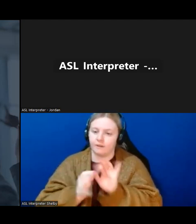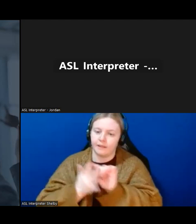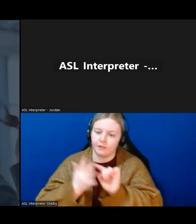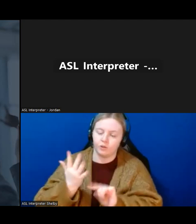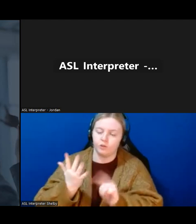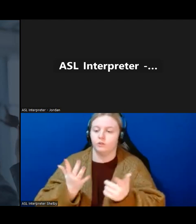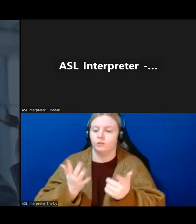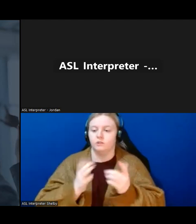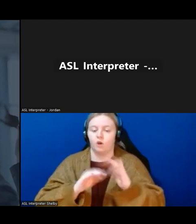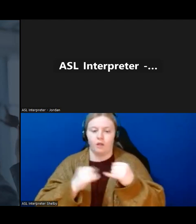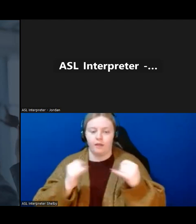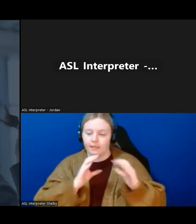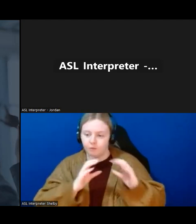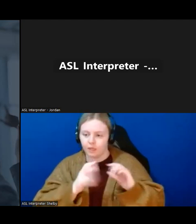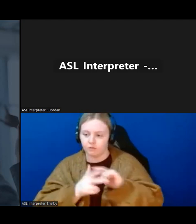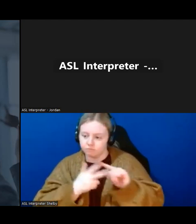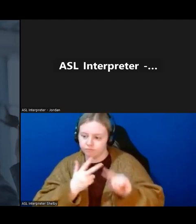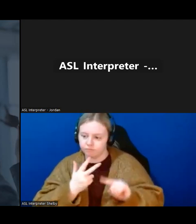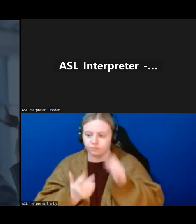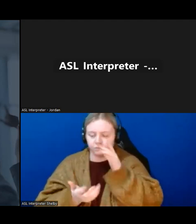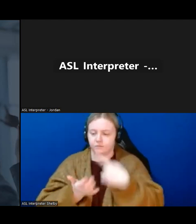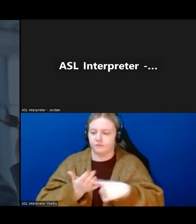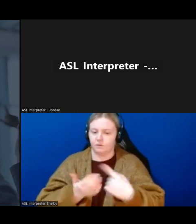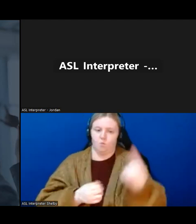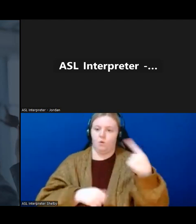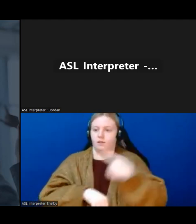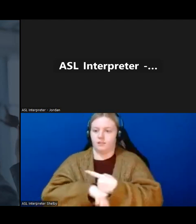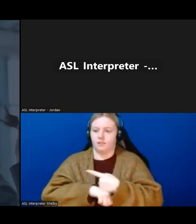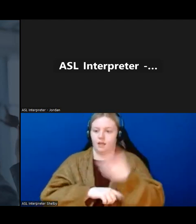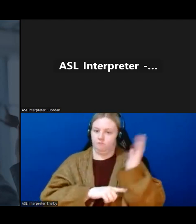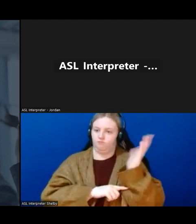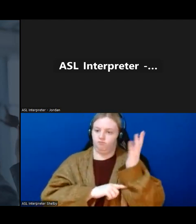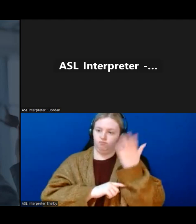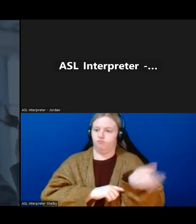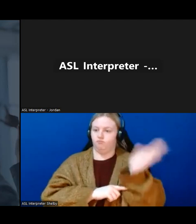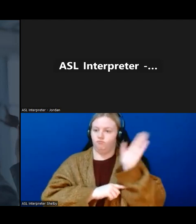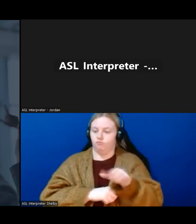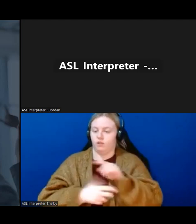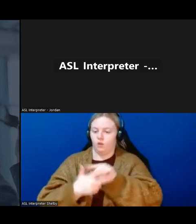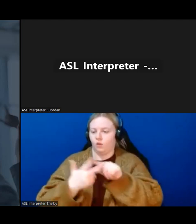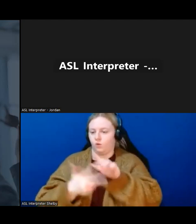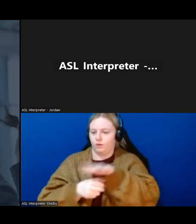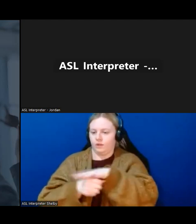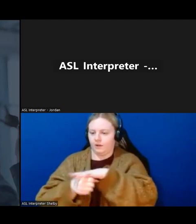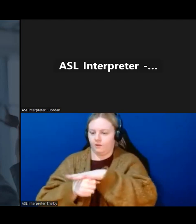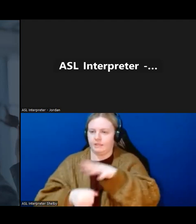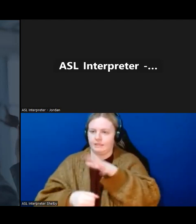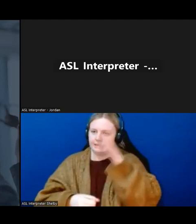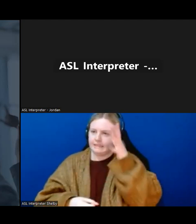we're doing all of that in like this large one-day event in Reedville, Cornerbrook, and Deer Lake.